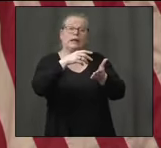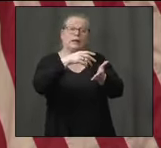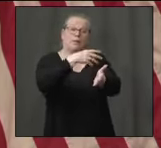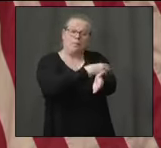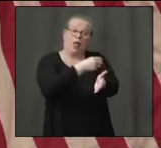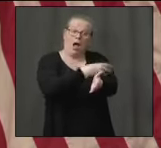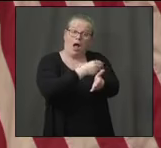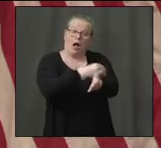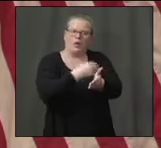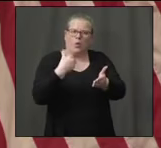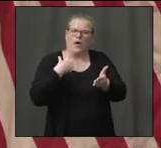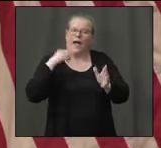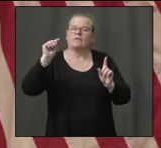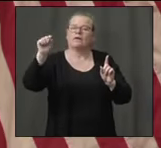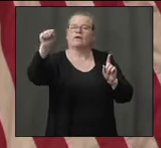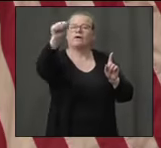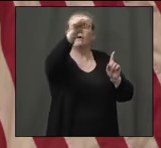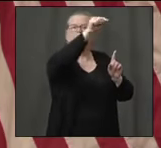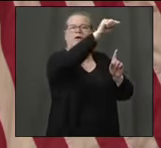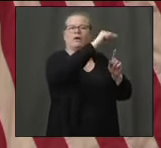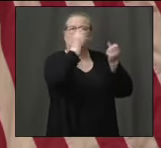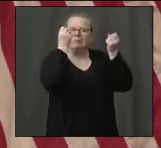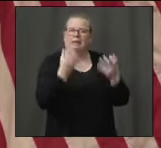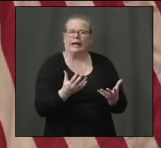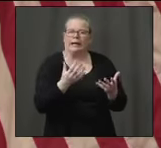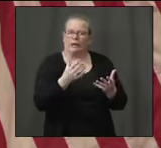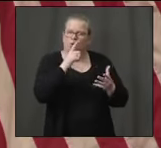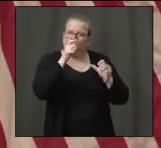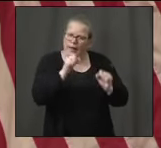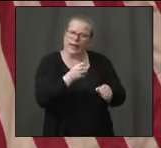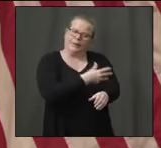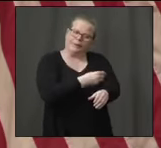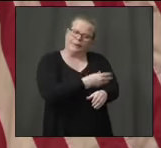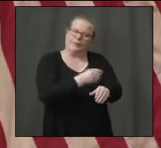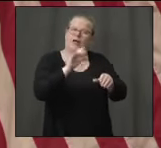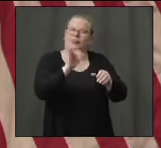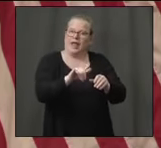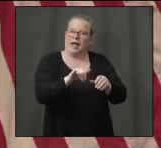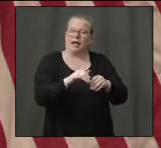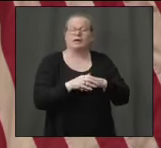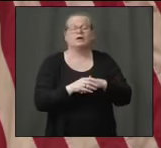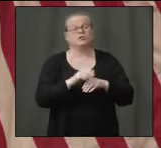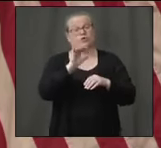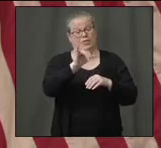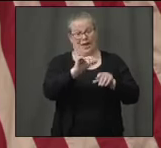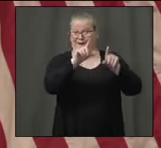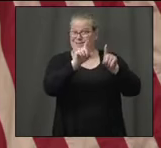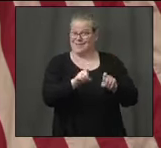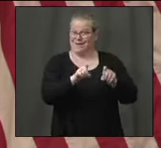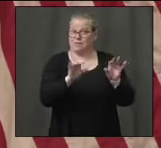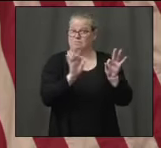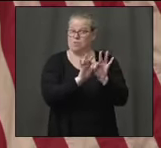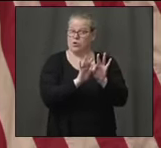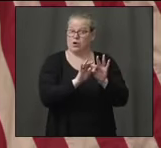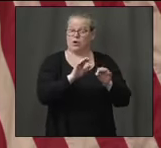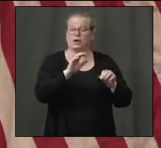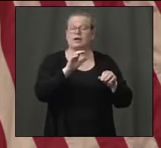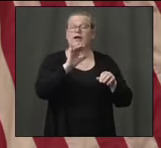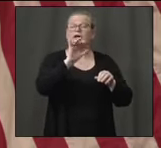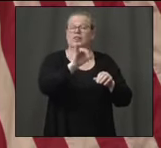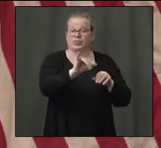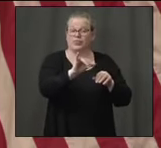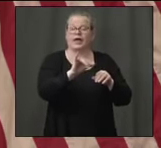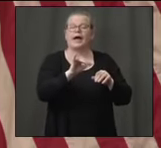that blood specimen to do the serological test. And that test, because of that capability, will be 4x the